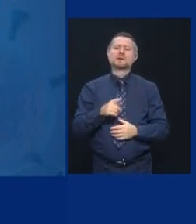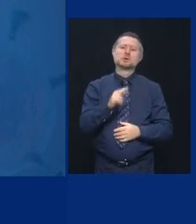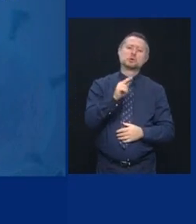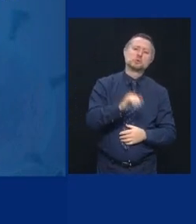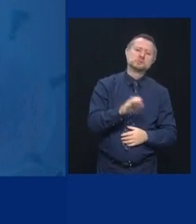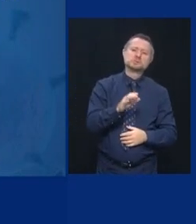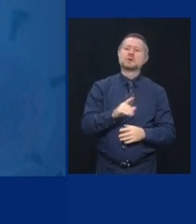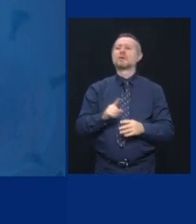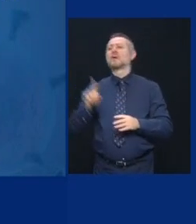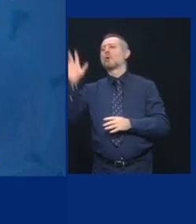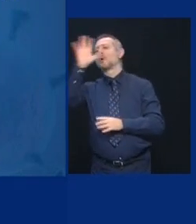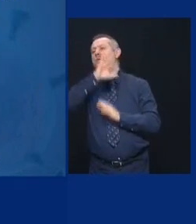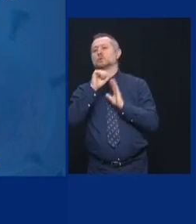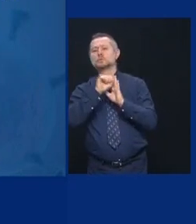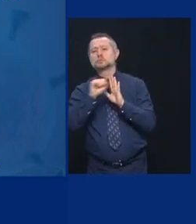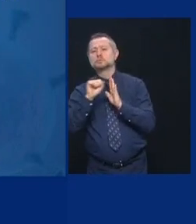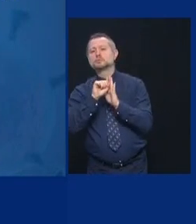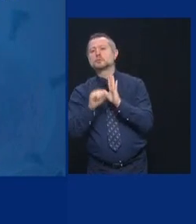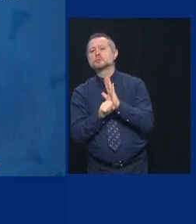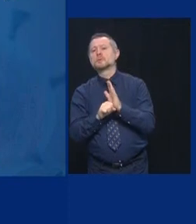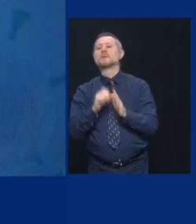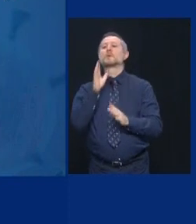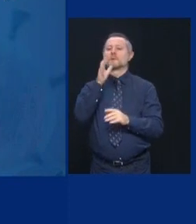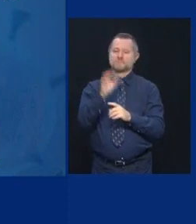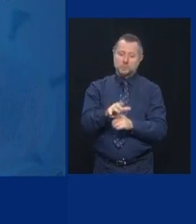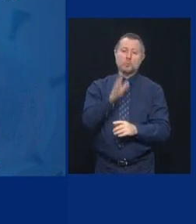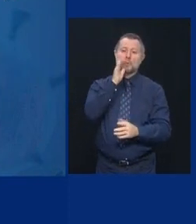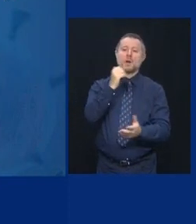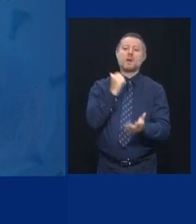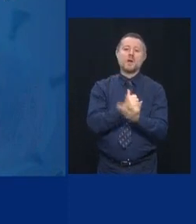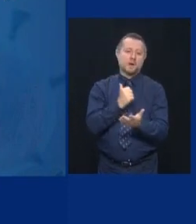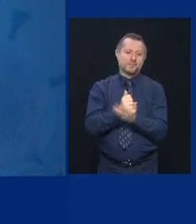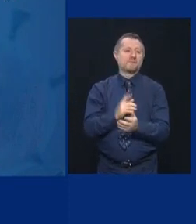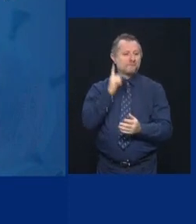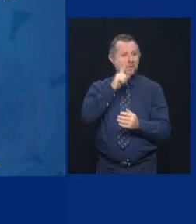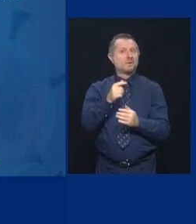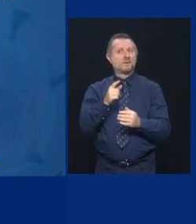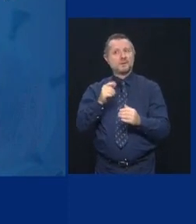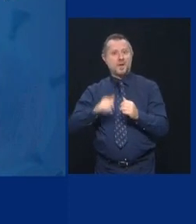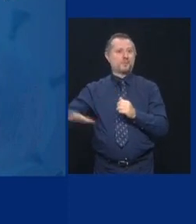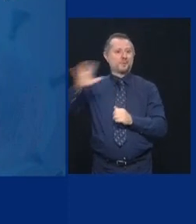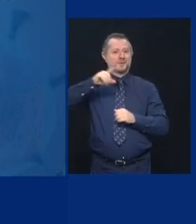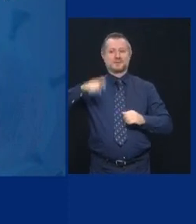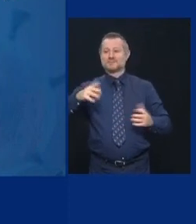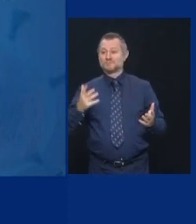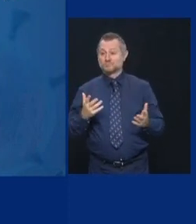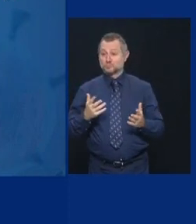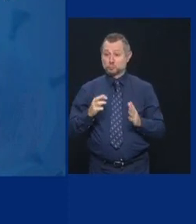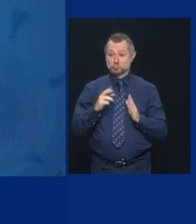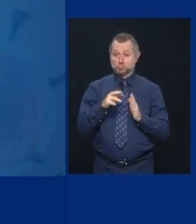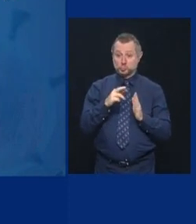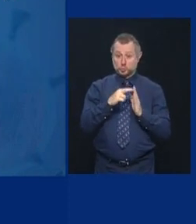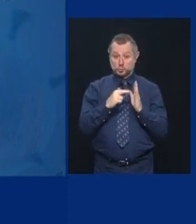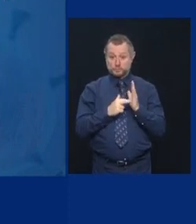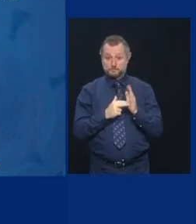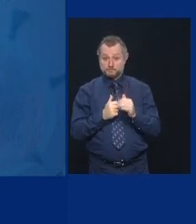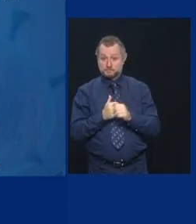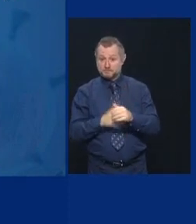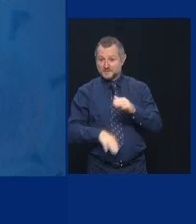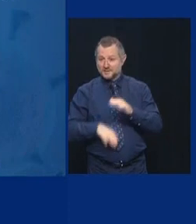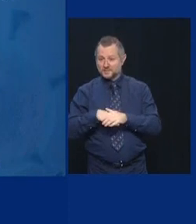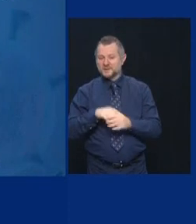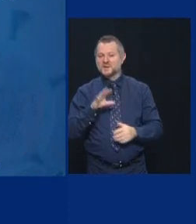The enforcement will help the community. If the rule is no more than 50% of the people in a black church,